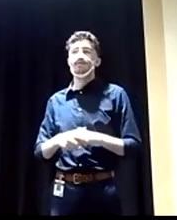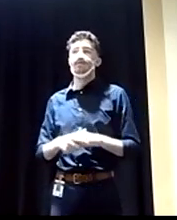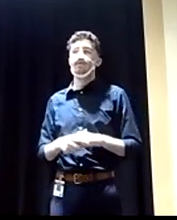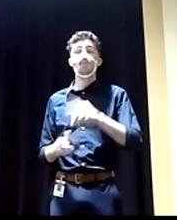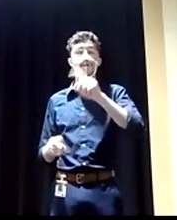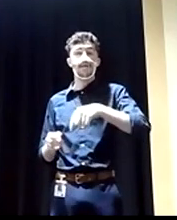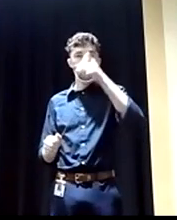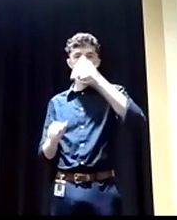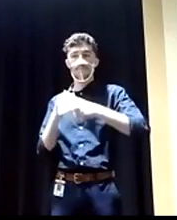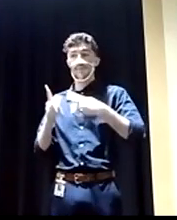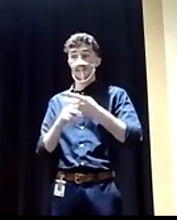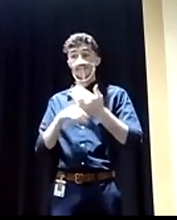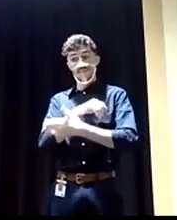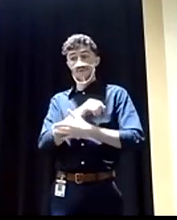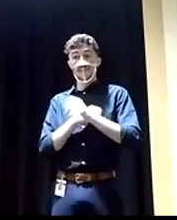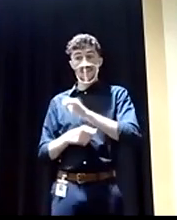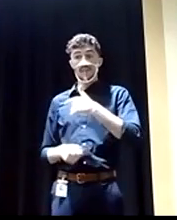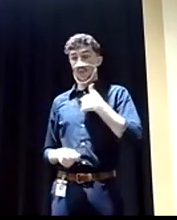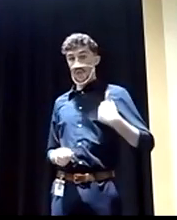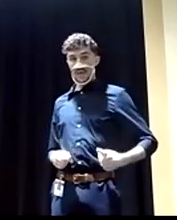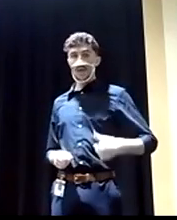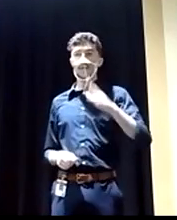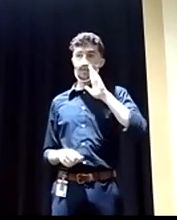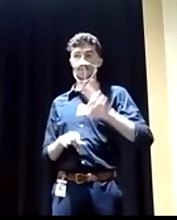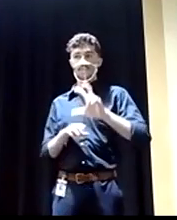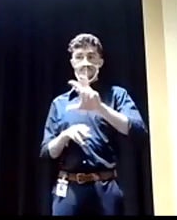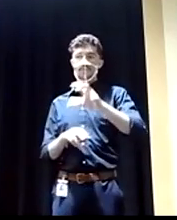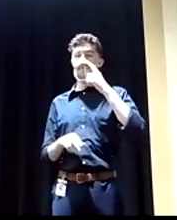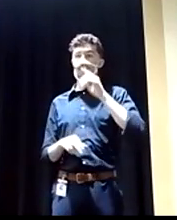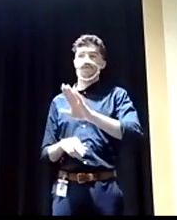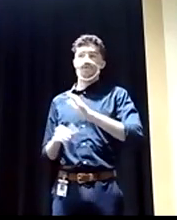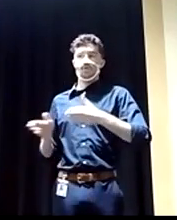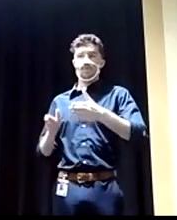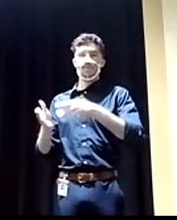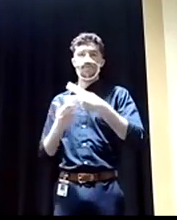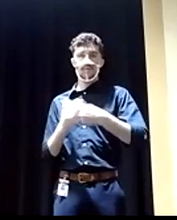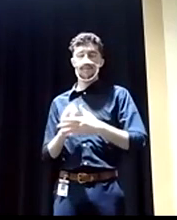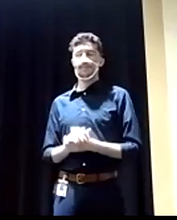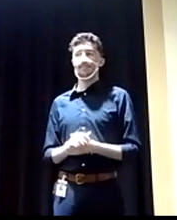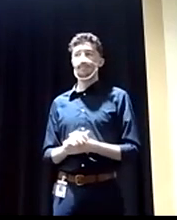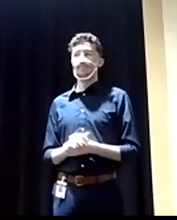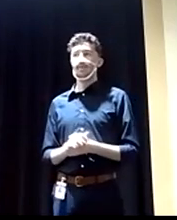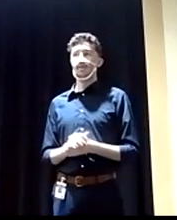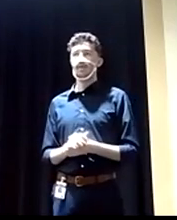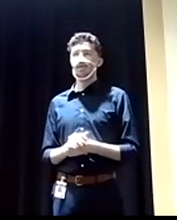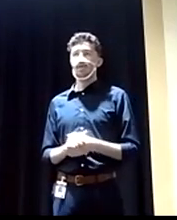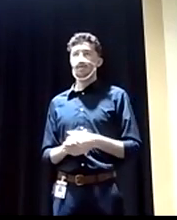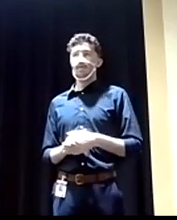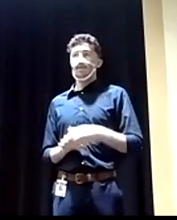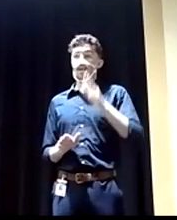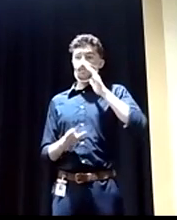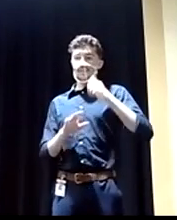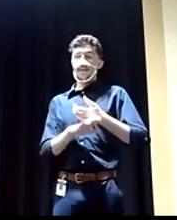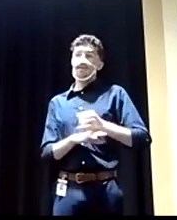investments countries like China are making in their belt and road program where those they're making, you know, interest debt traps